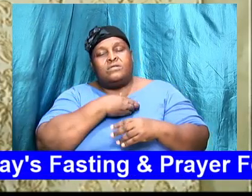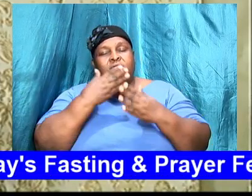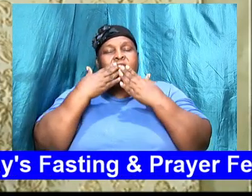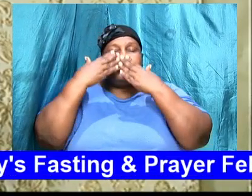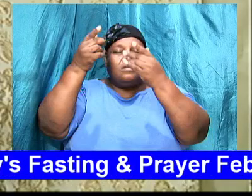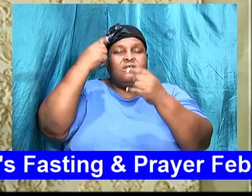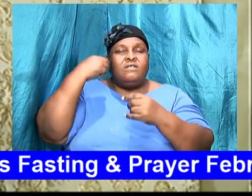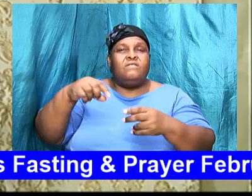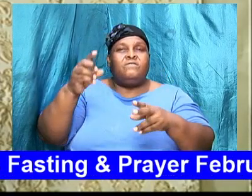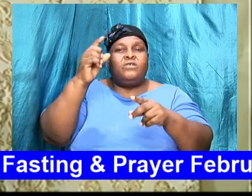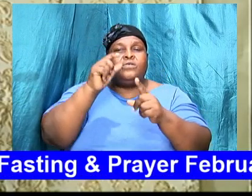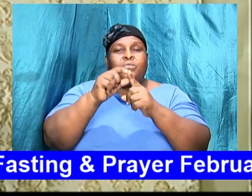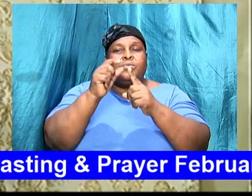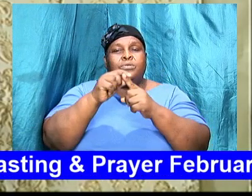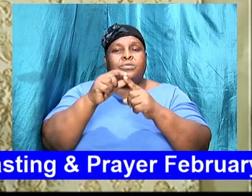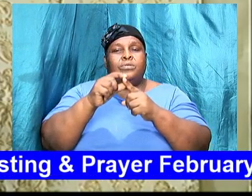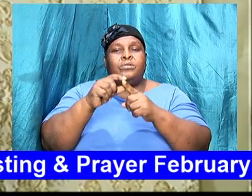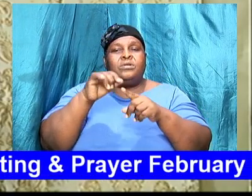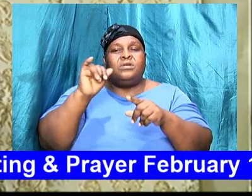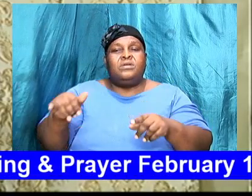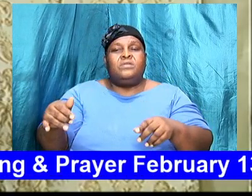word great Jesus that has